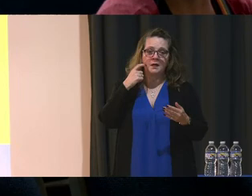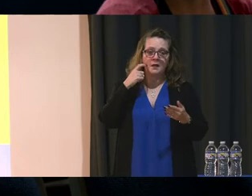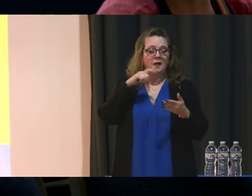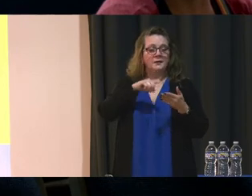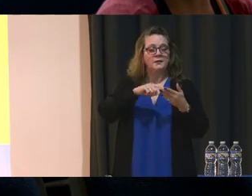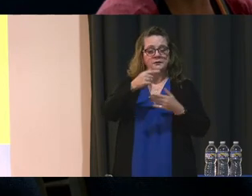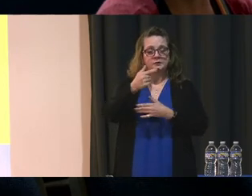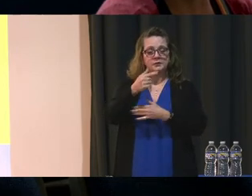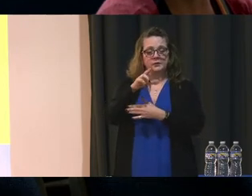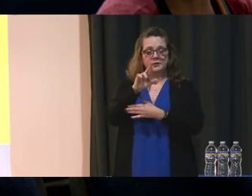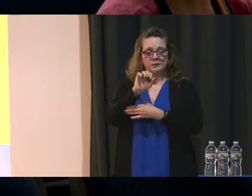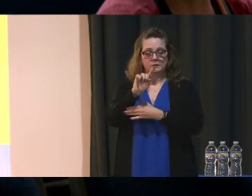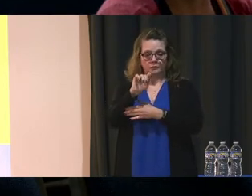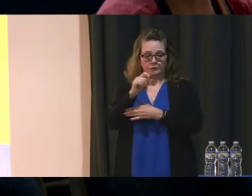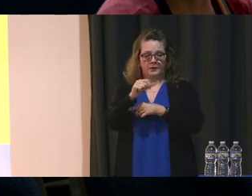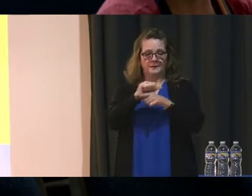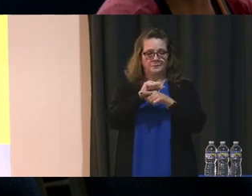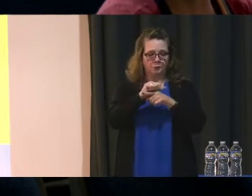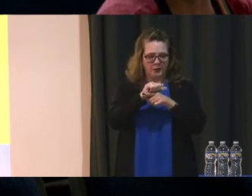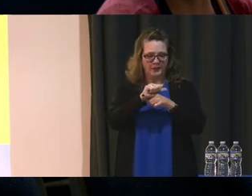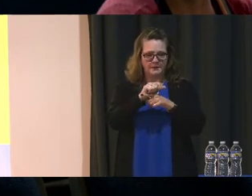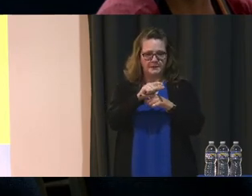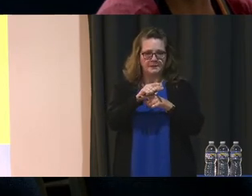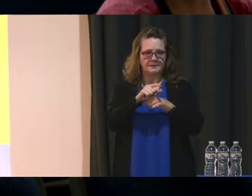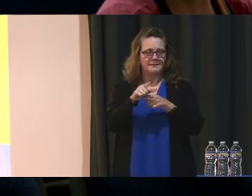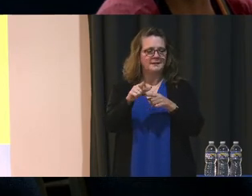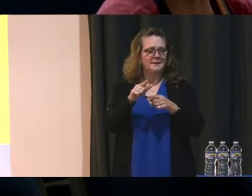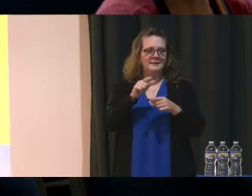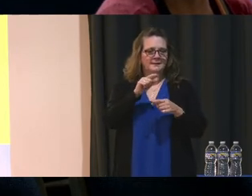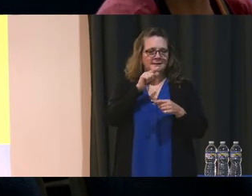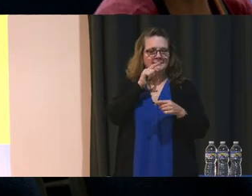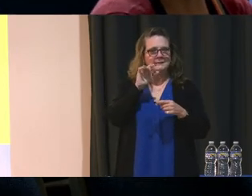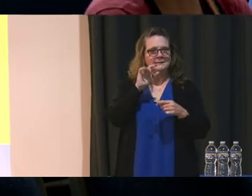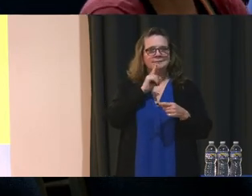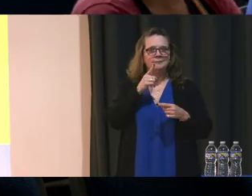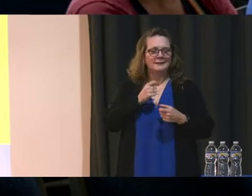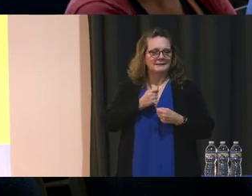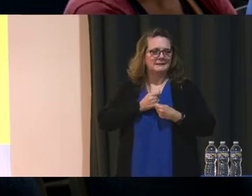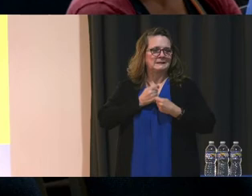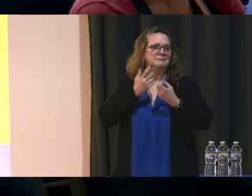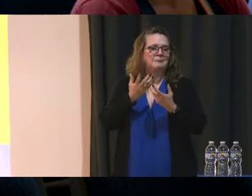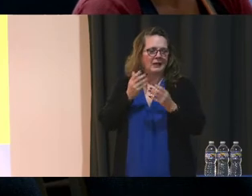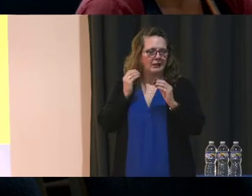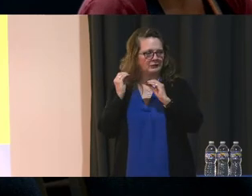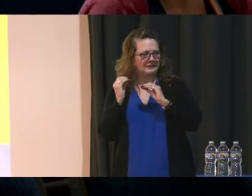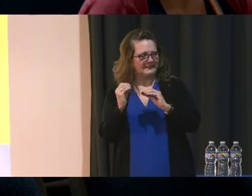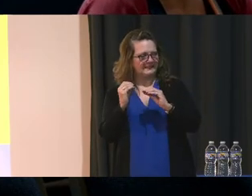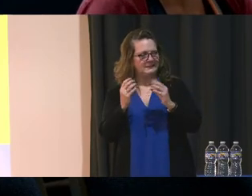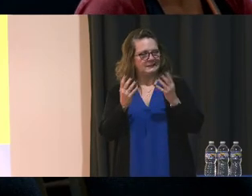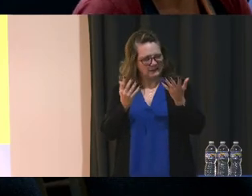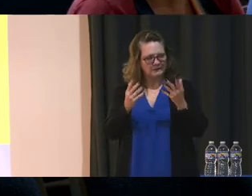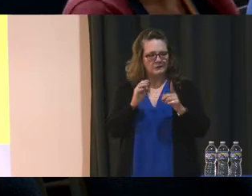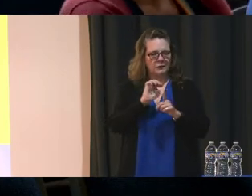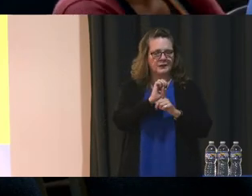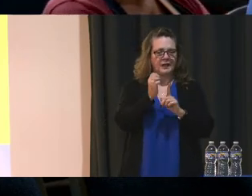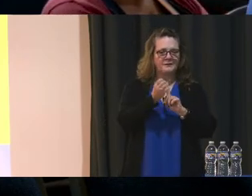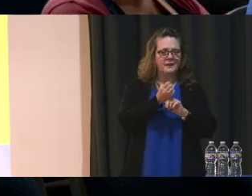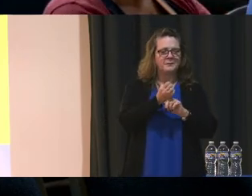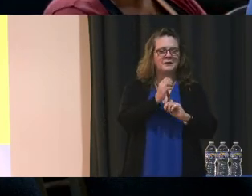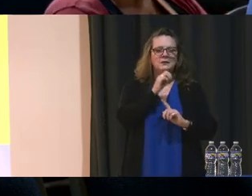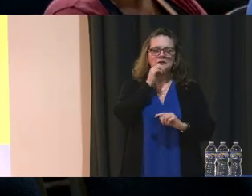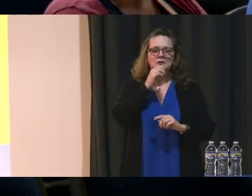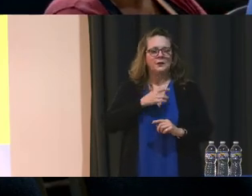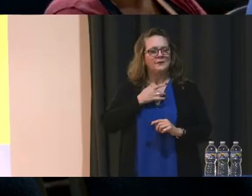practices tend to result in less inspired teaching. And resulting in environments that really don't feel nurturing